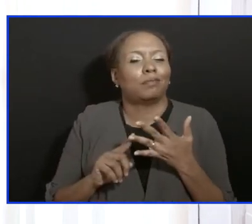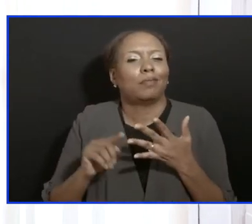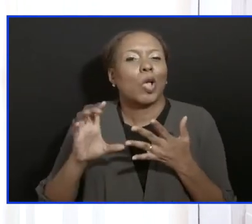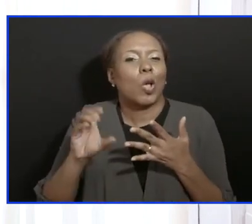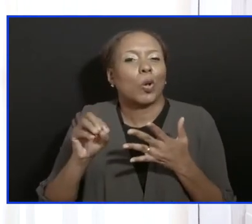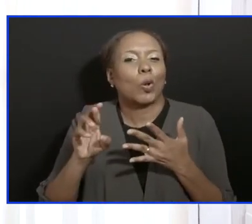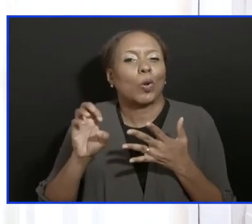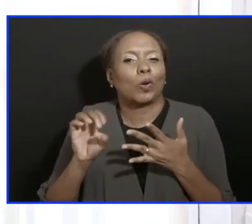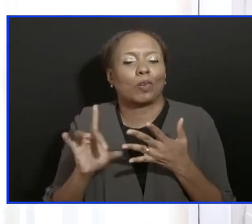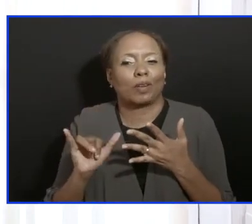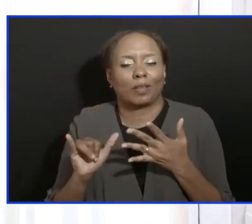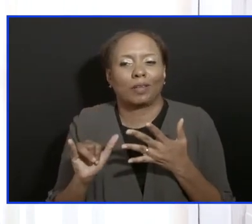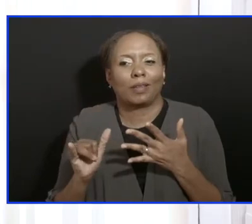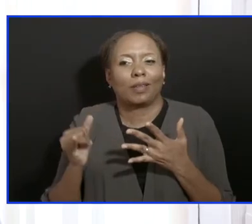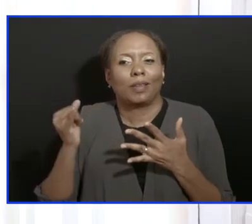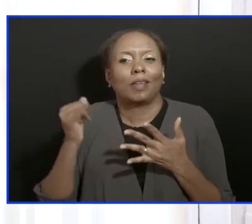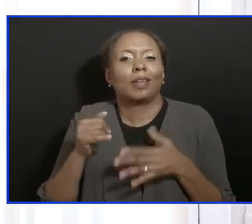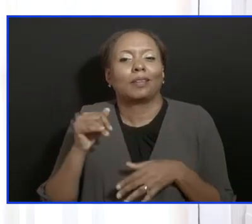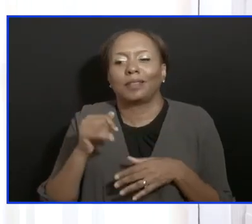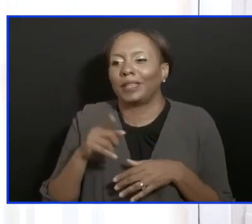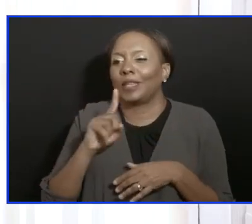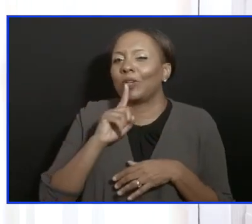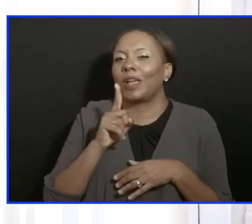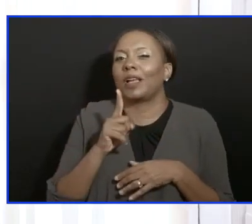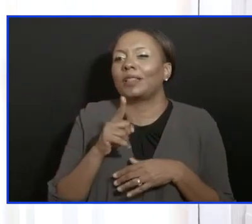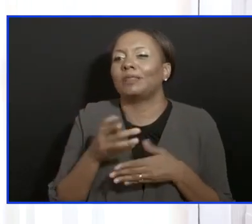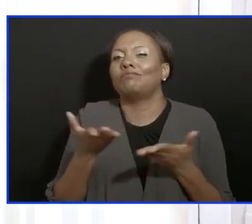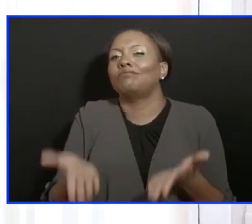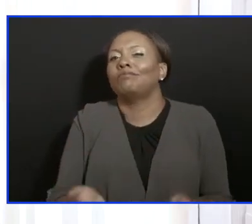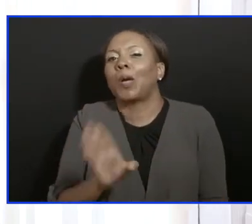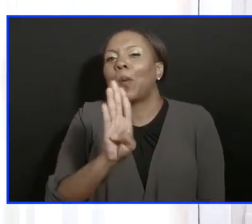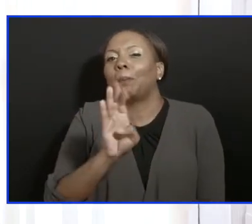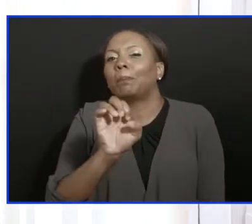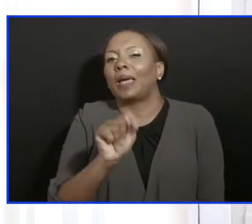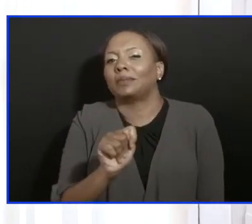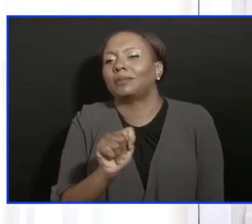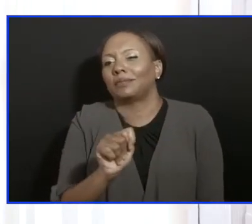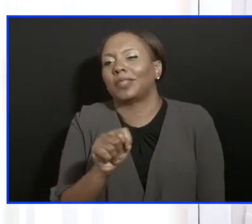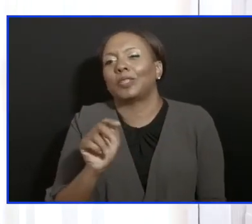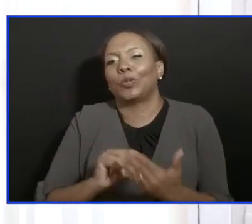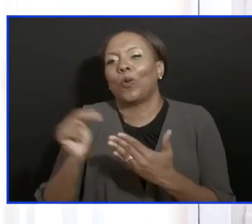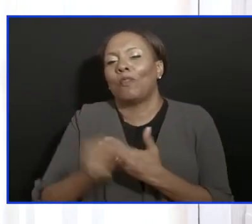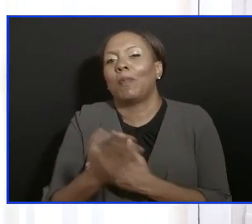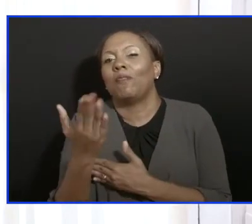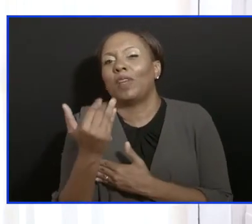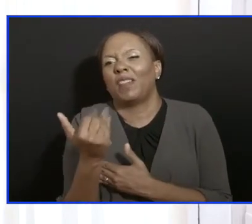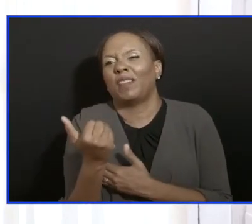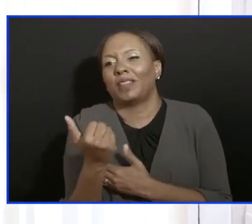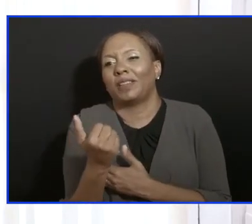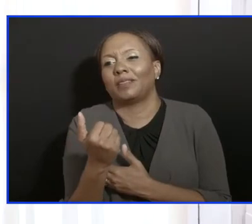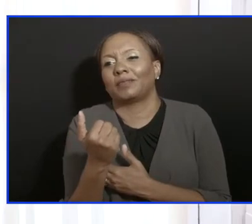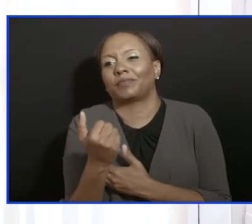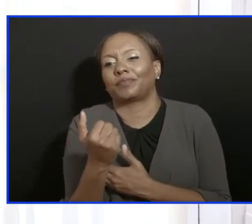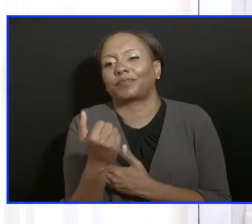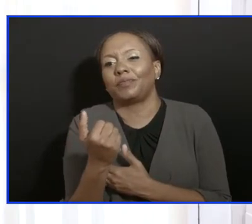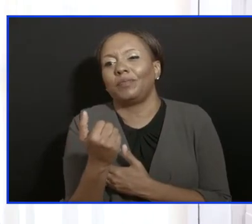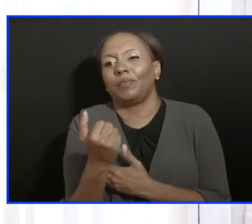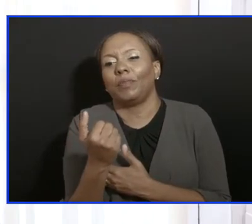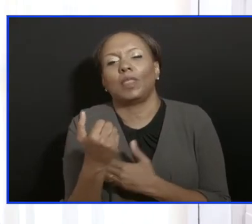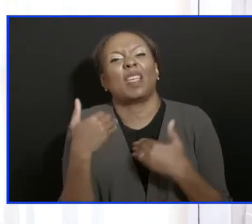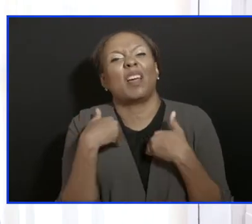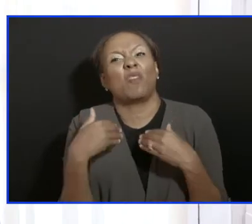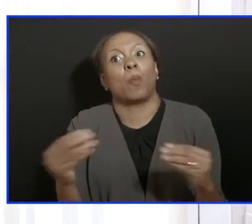mine. I will be the happiest woman in the world. And why? Because we need to get our country moving again.